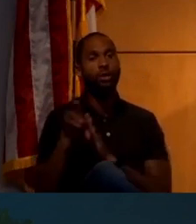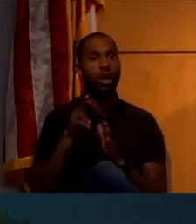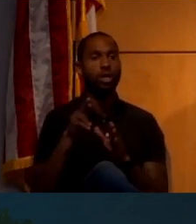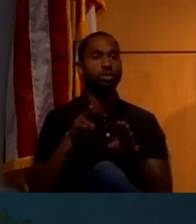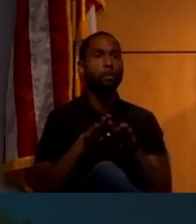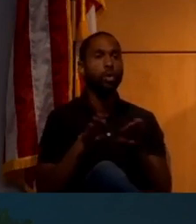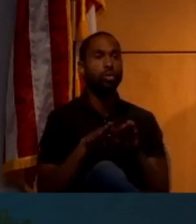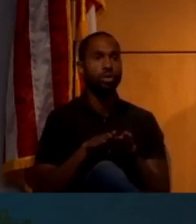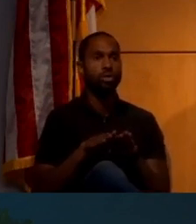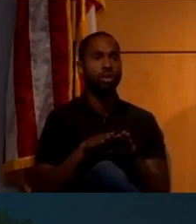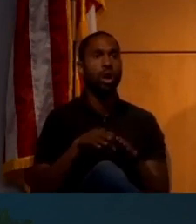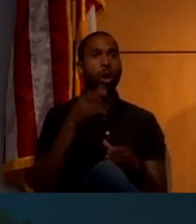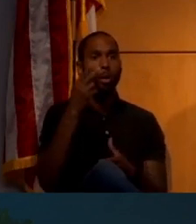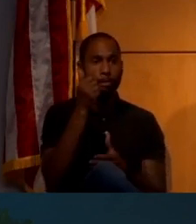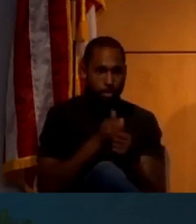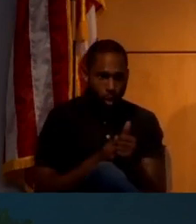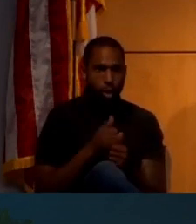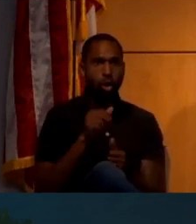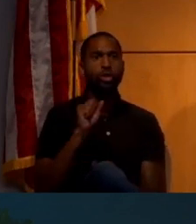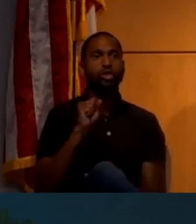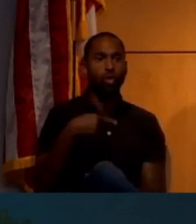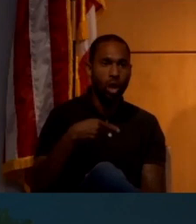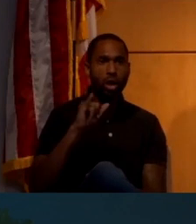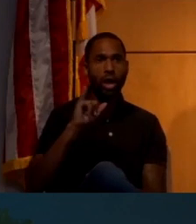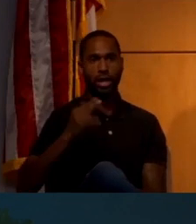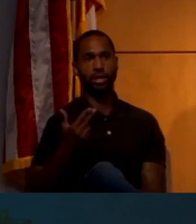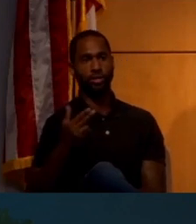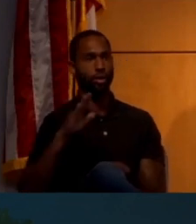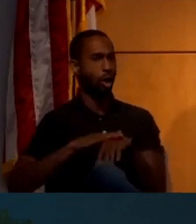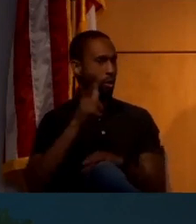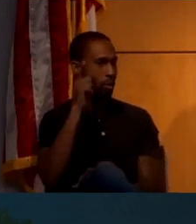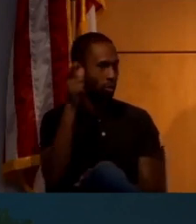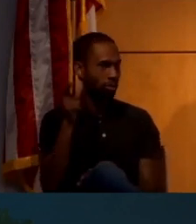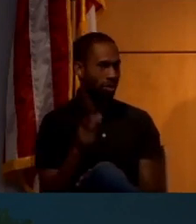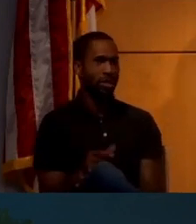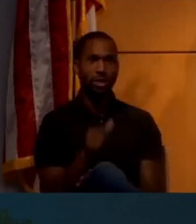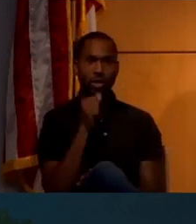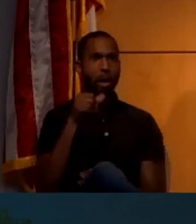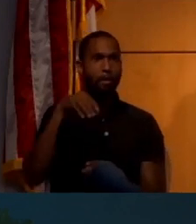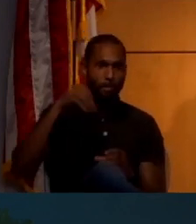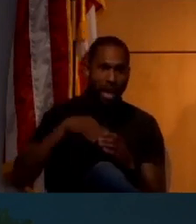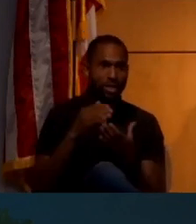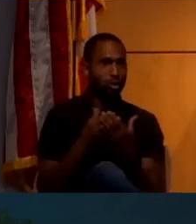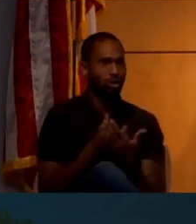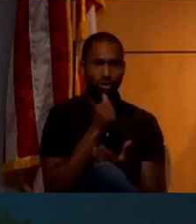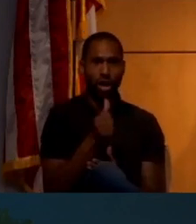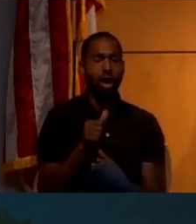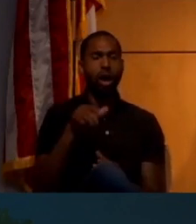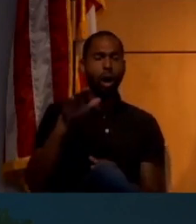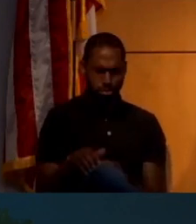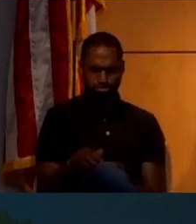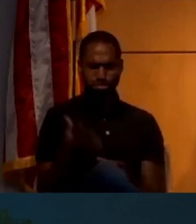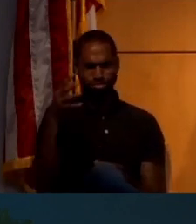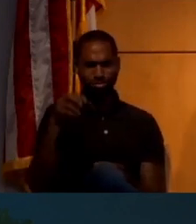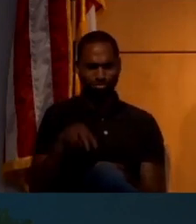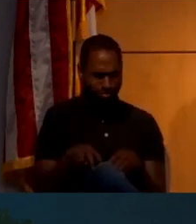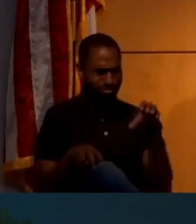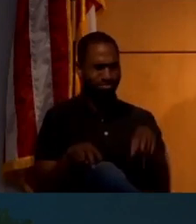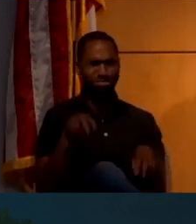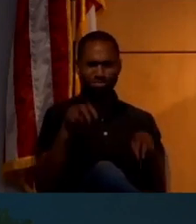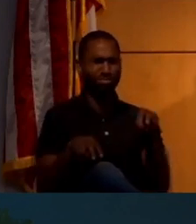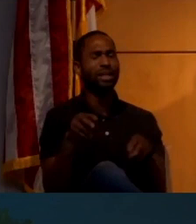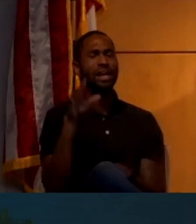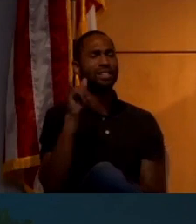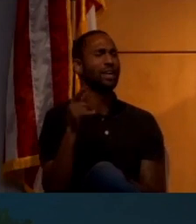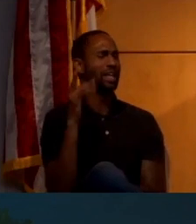boots exerted per square inch on the surface of the moon. And they weren't blasting craters as they walked around on the moon. So it's